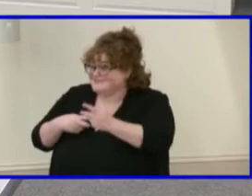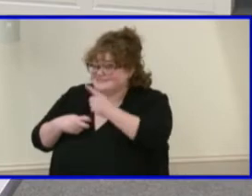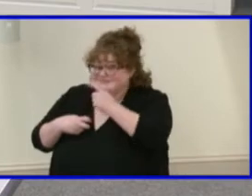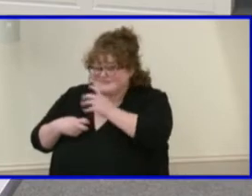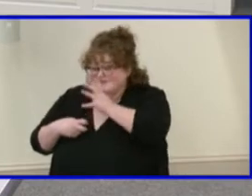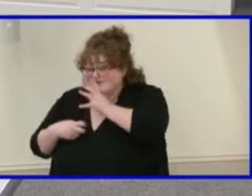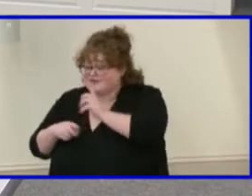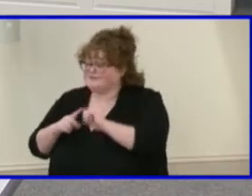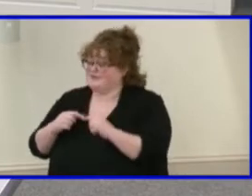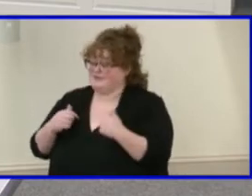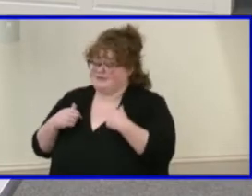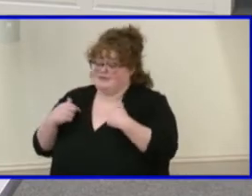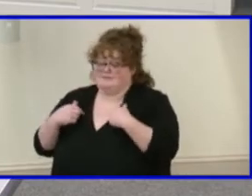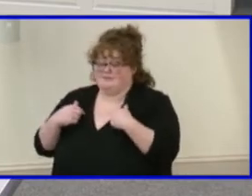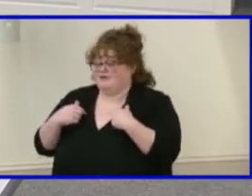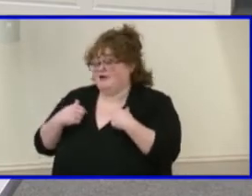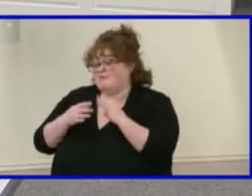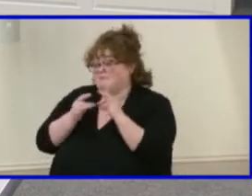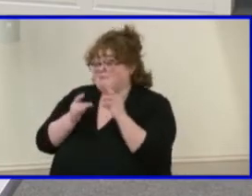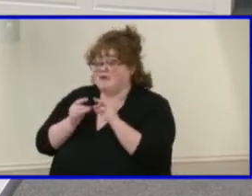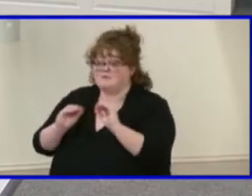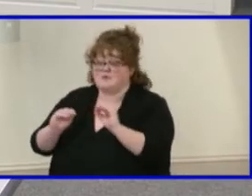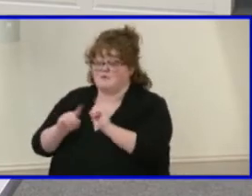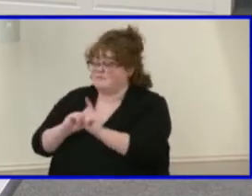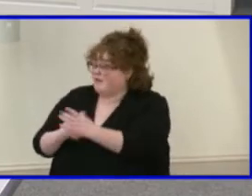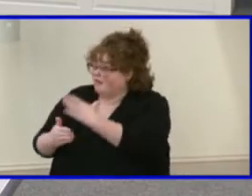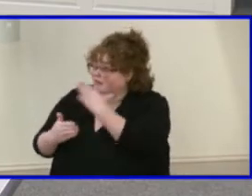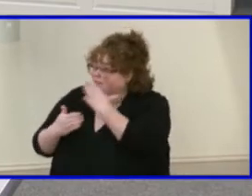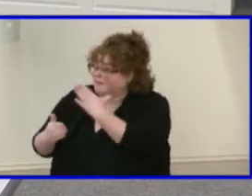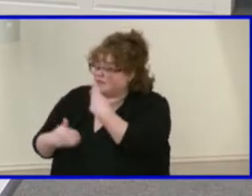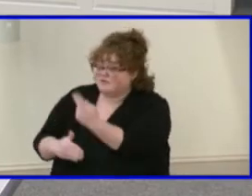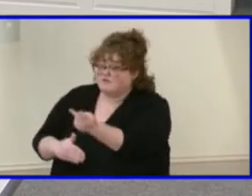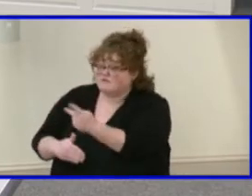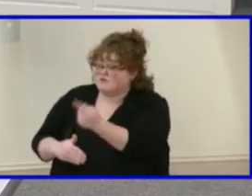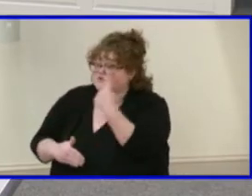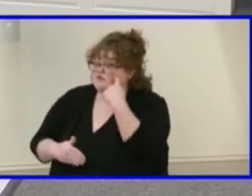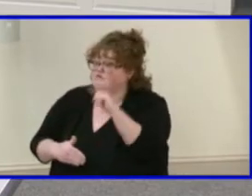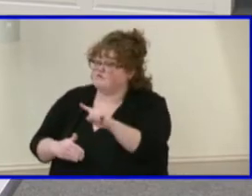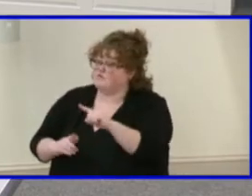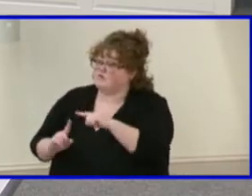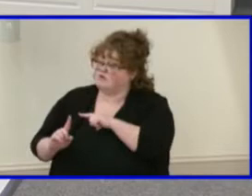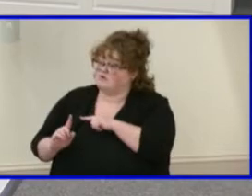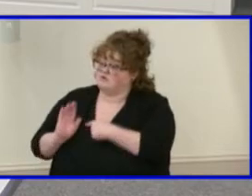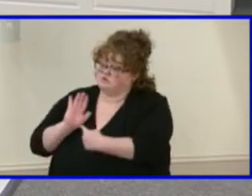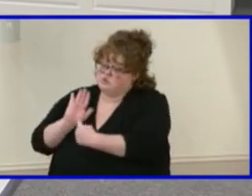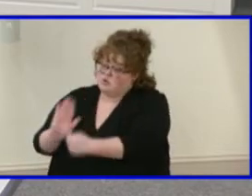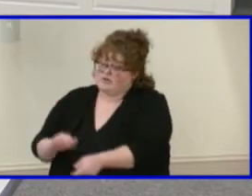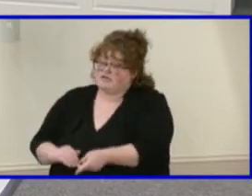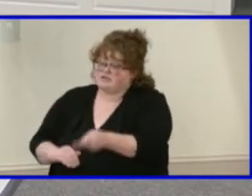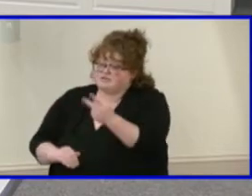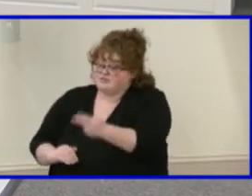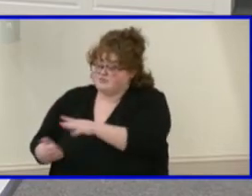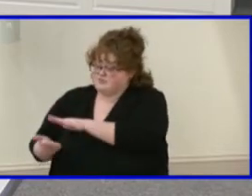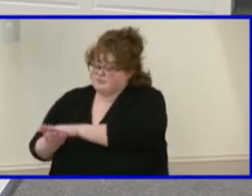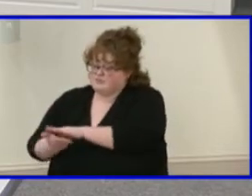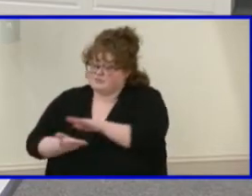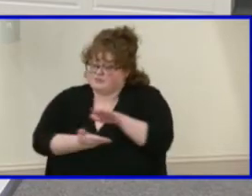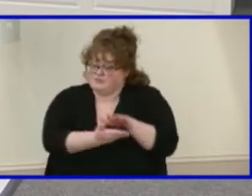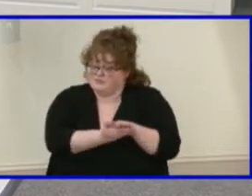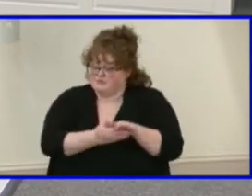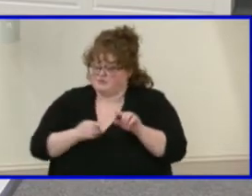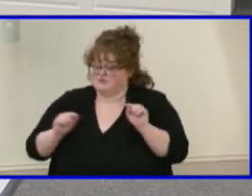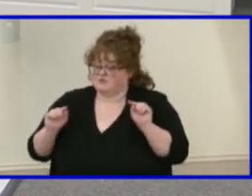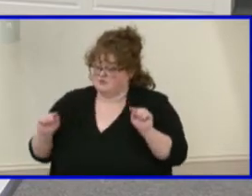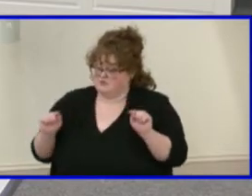I don't have many comments. I just want to thank you for pointing out that two of our schools, since they affect constituents